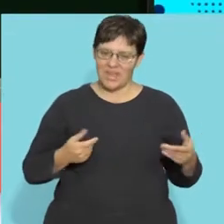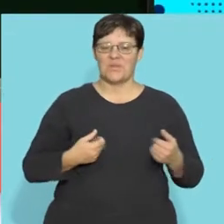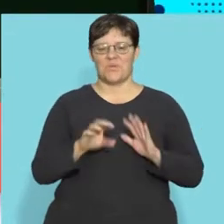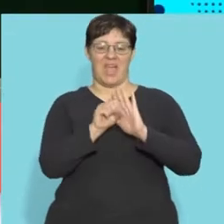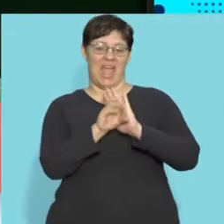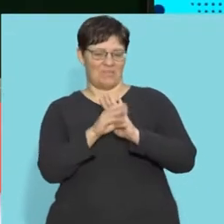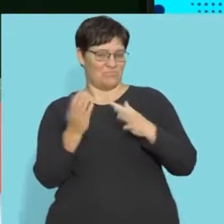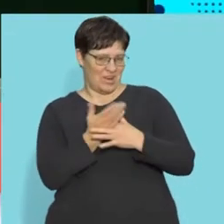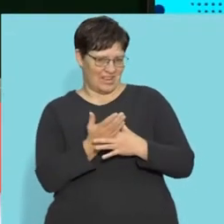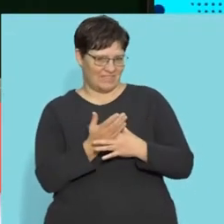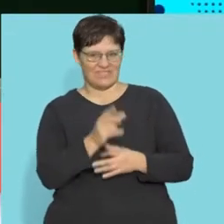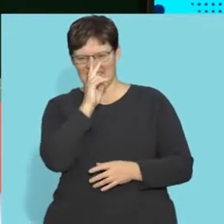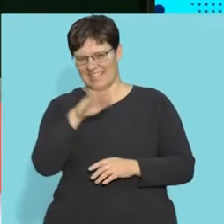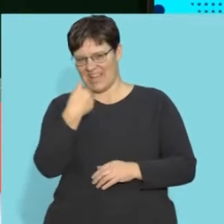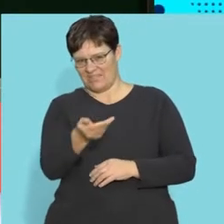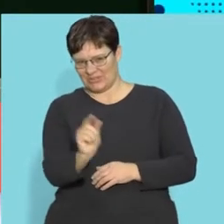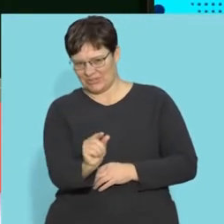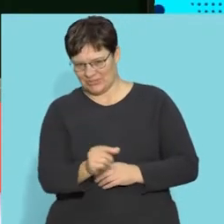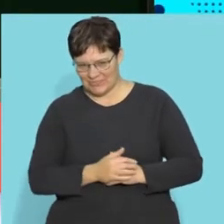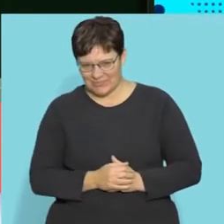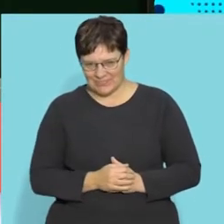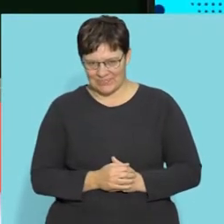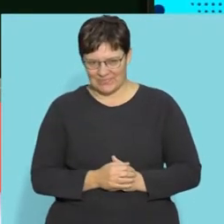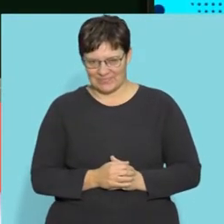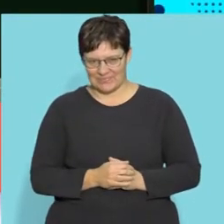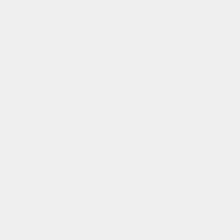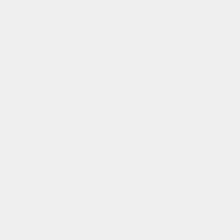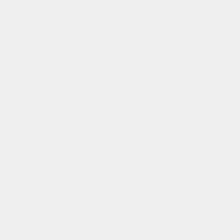We are going to an ad break now. See you after the break.